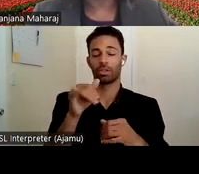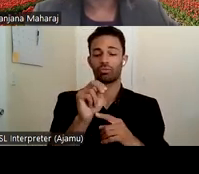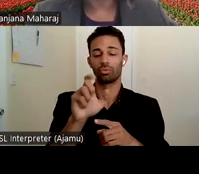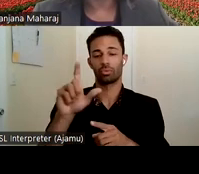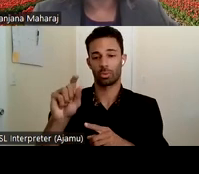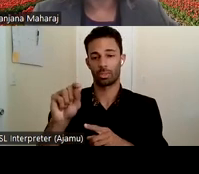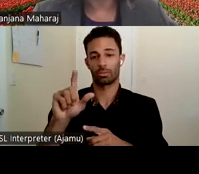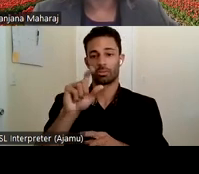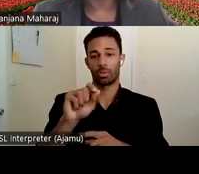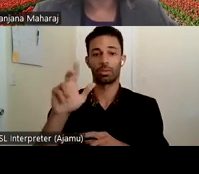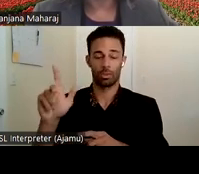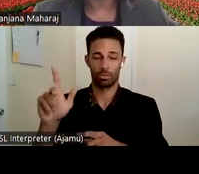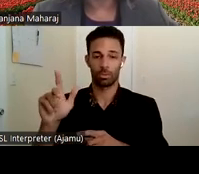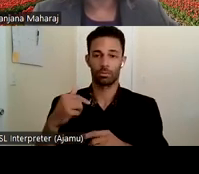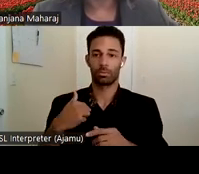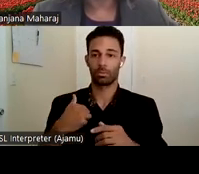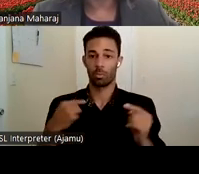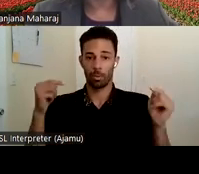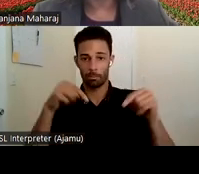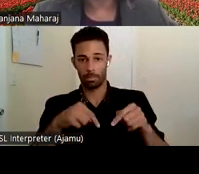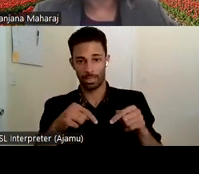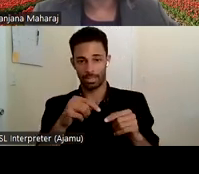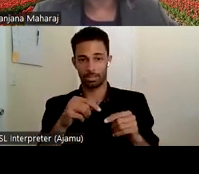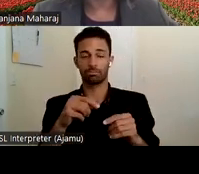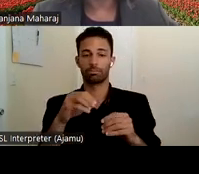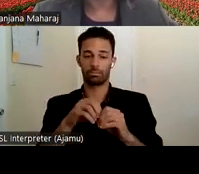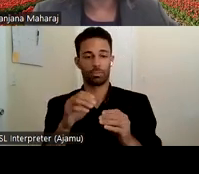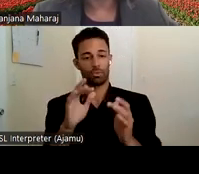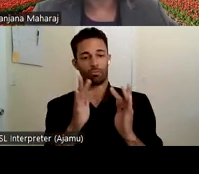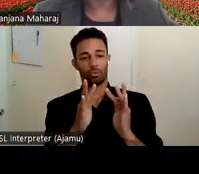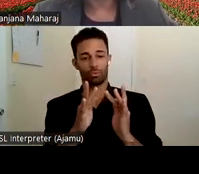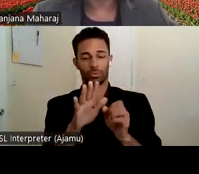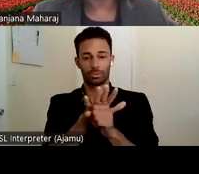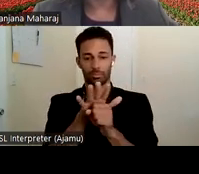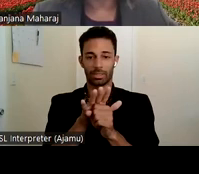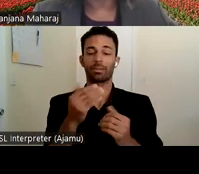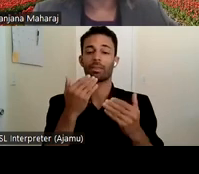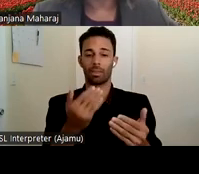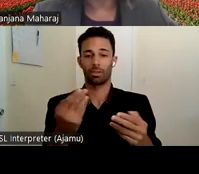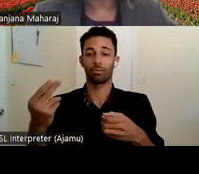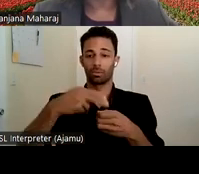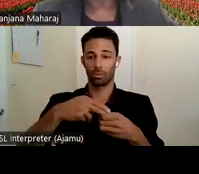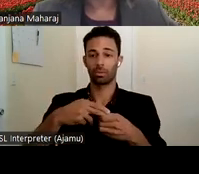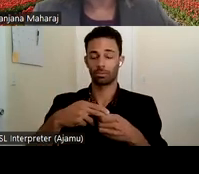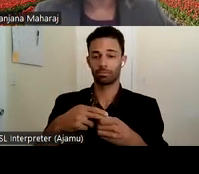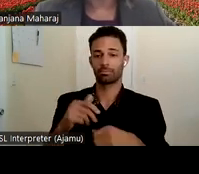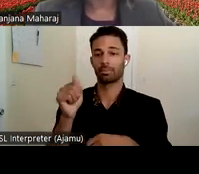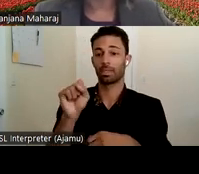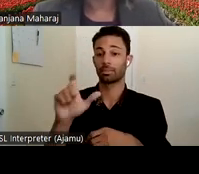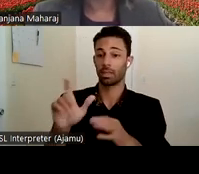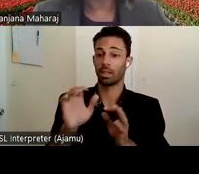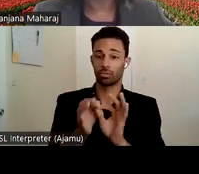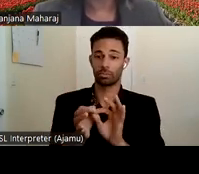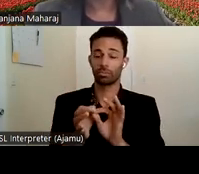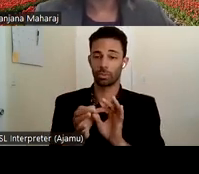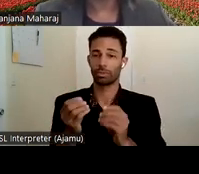are meeting in this virtual space. we thank you for joining us. American Sign Language is provided and you